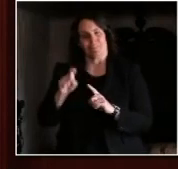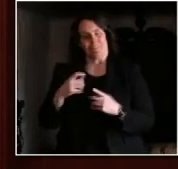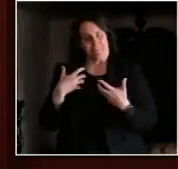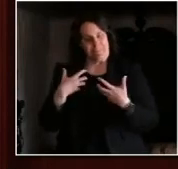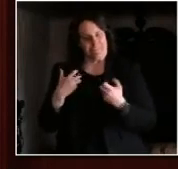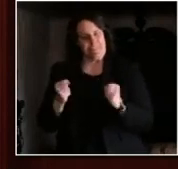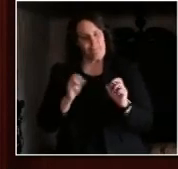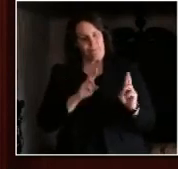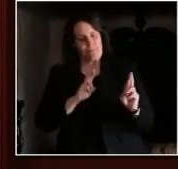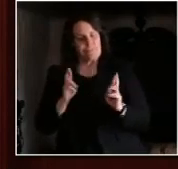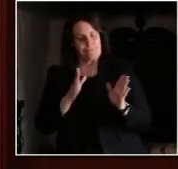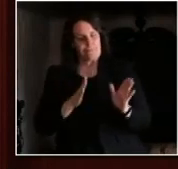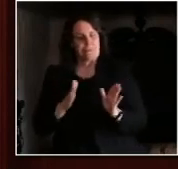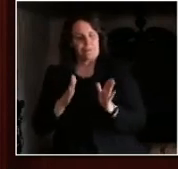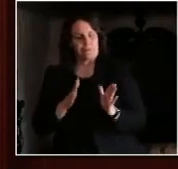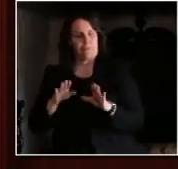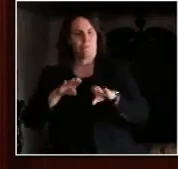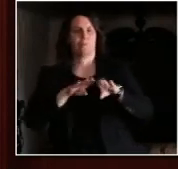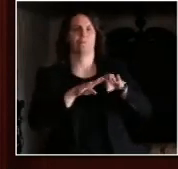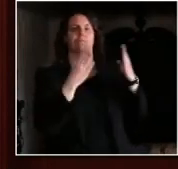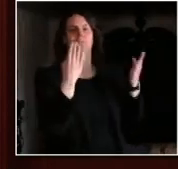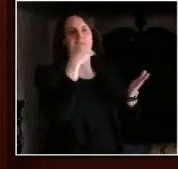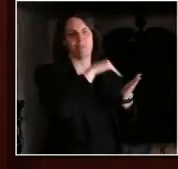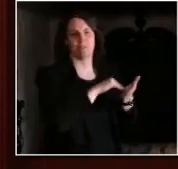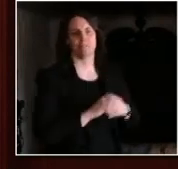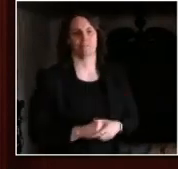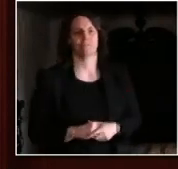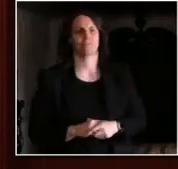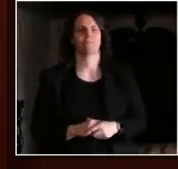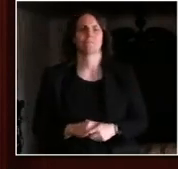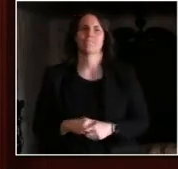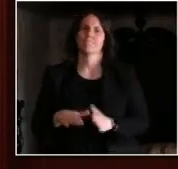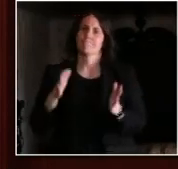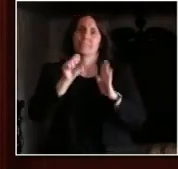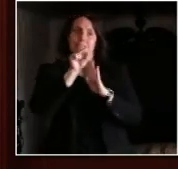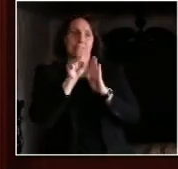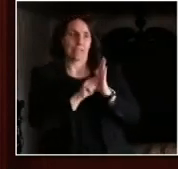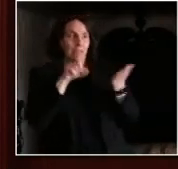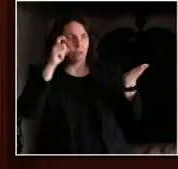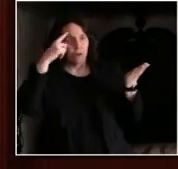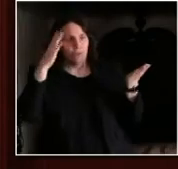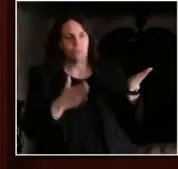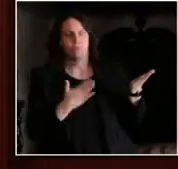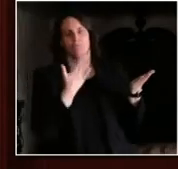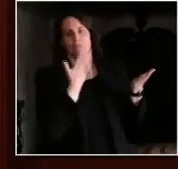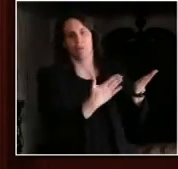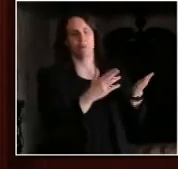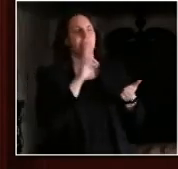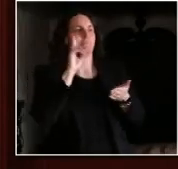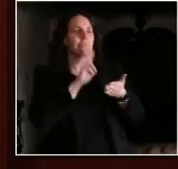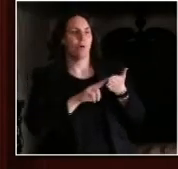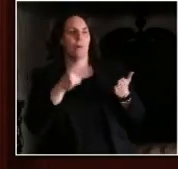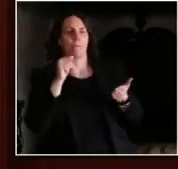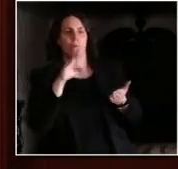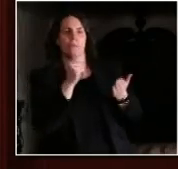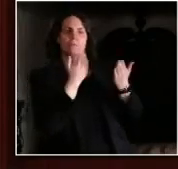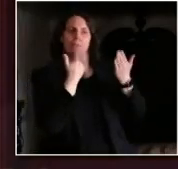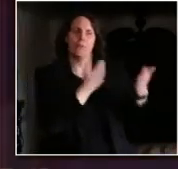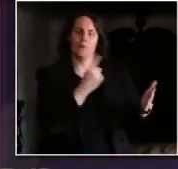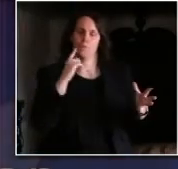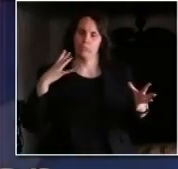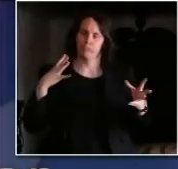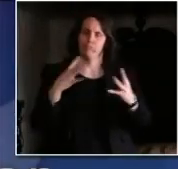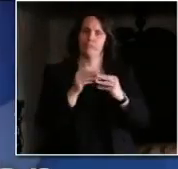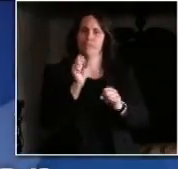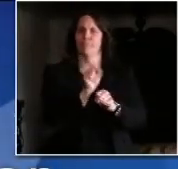Secretary Palm in thanking you for all that you've done for Wisconsin. Let's go forward together. Thank you. We'll now open it